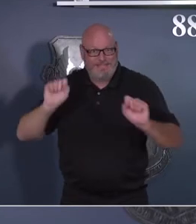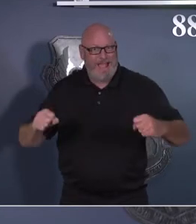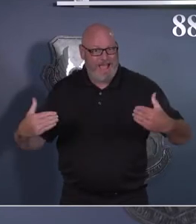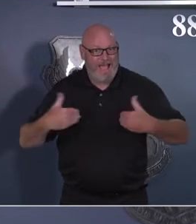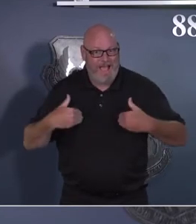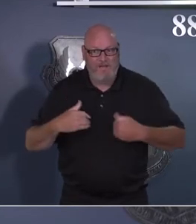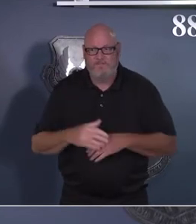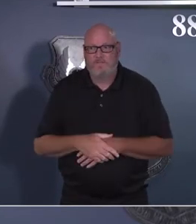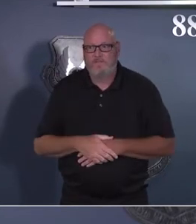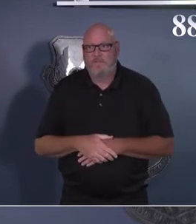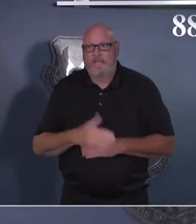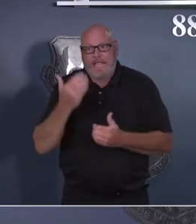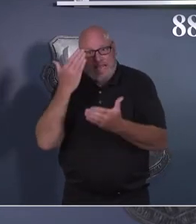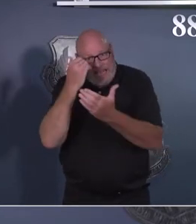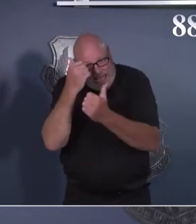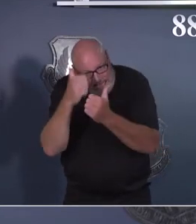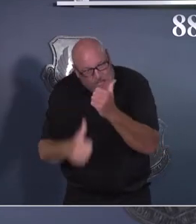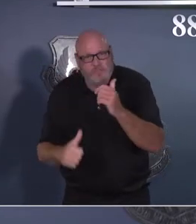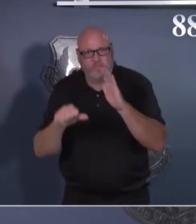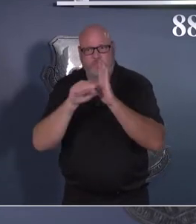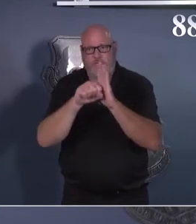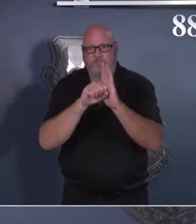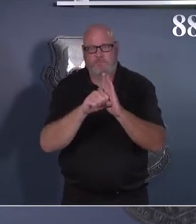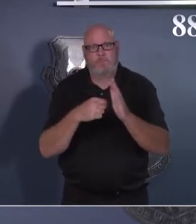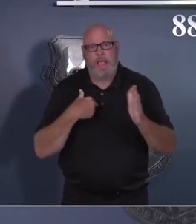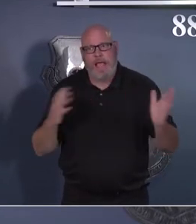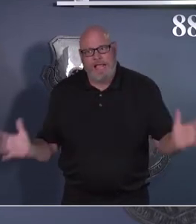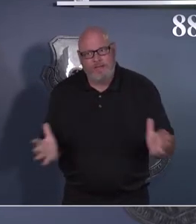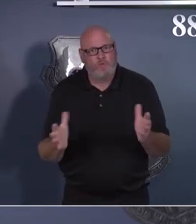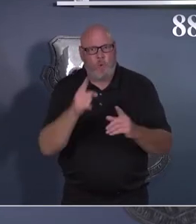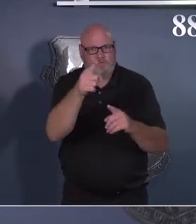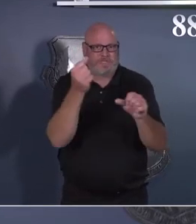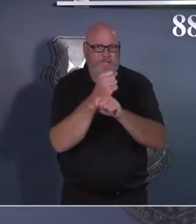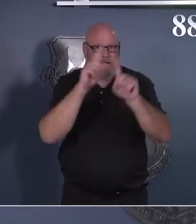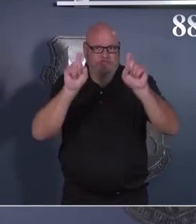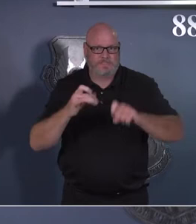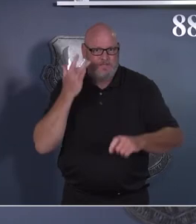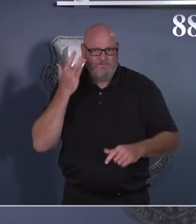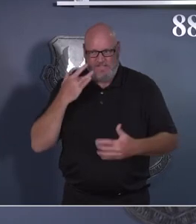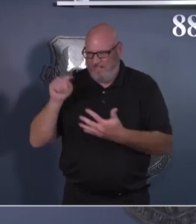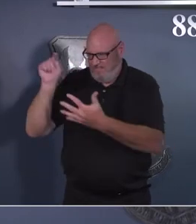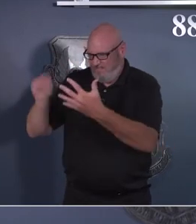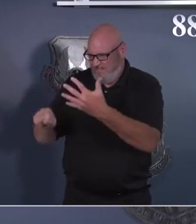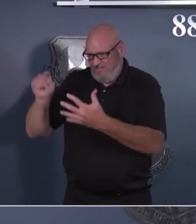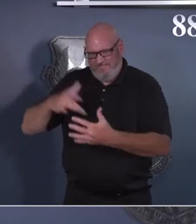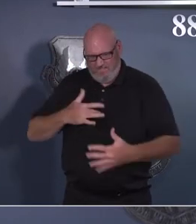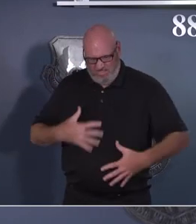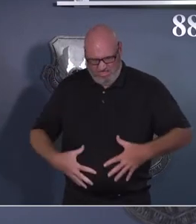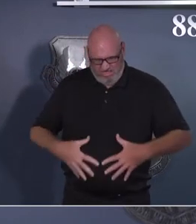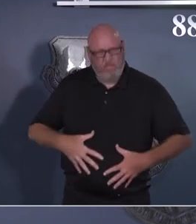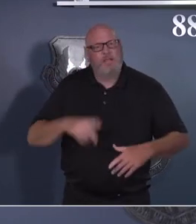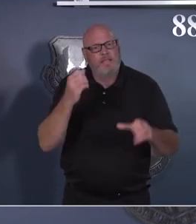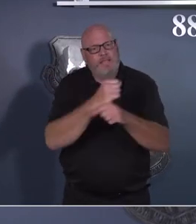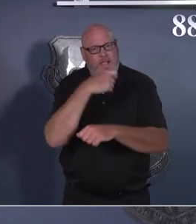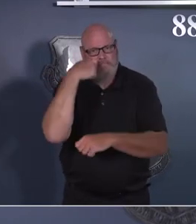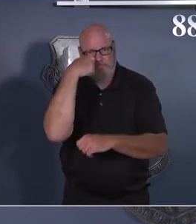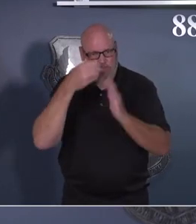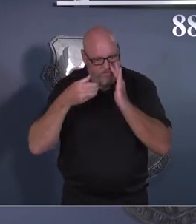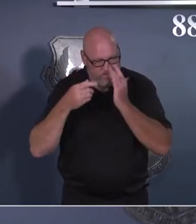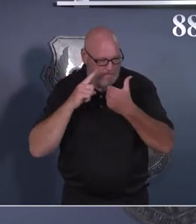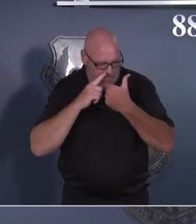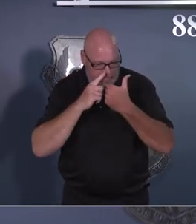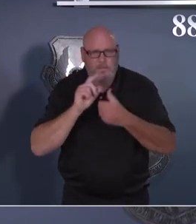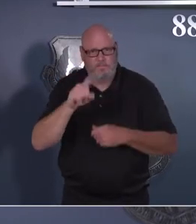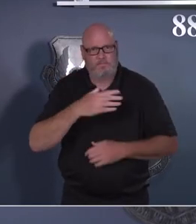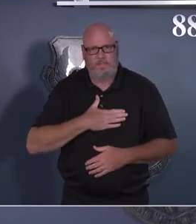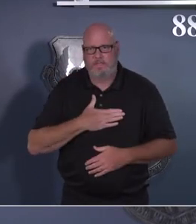to a positive or suspected COVID-19 case. It's better to be safe and prevent the spread of the infection,